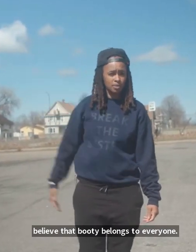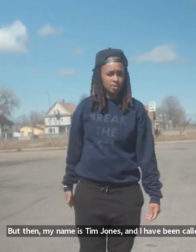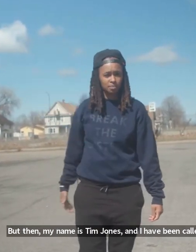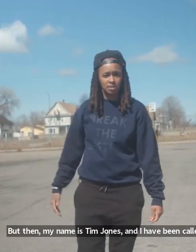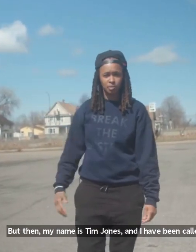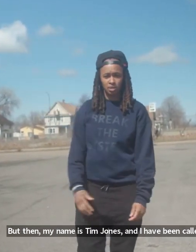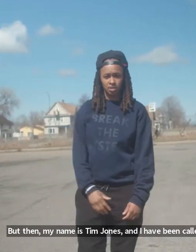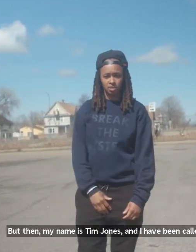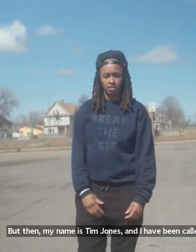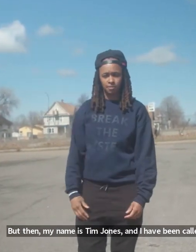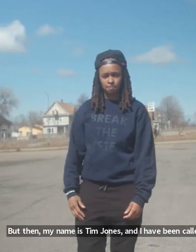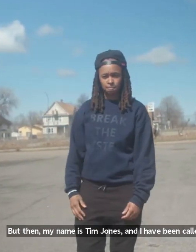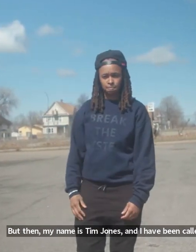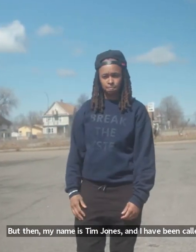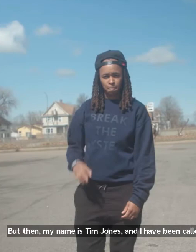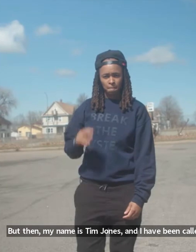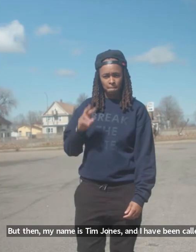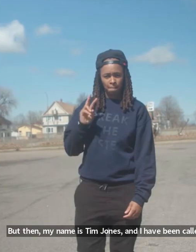here to represent the missing piece.